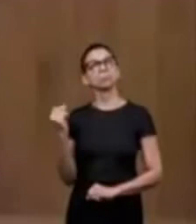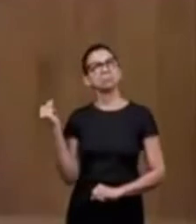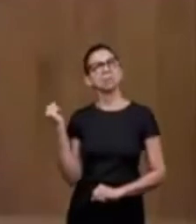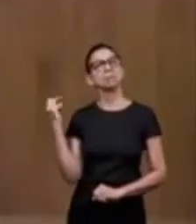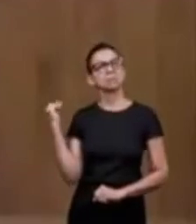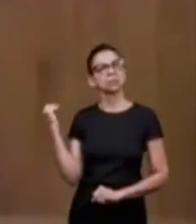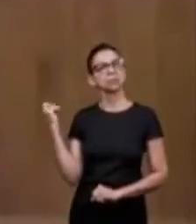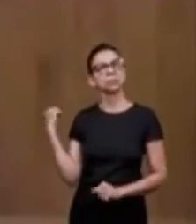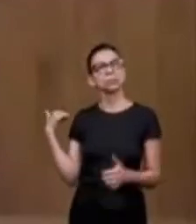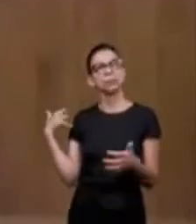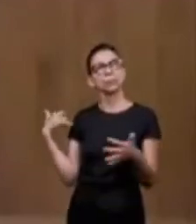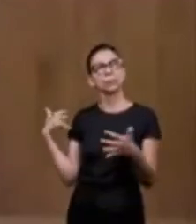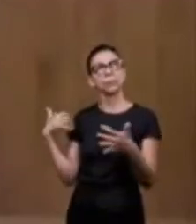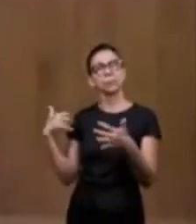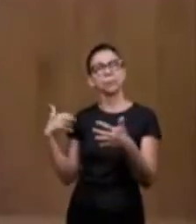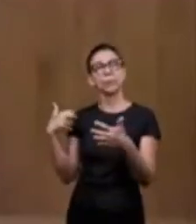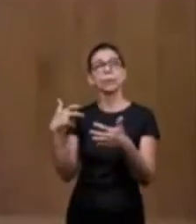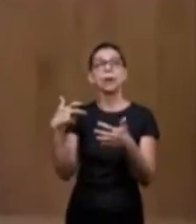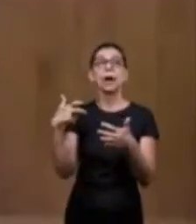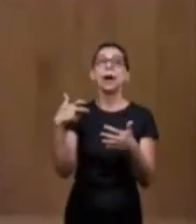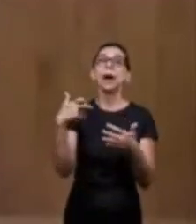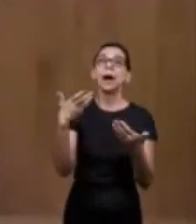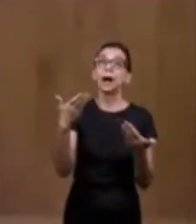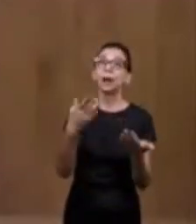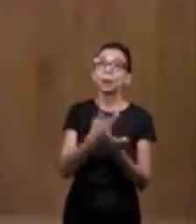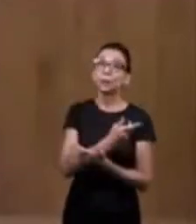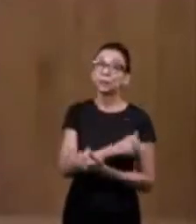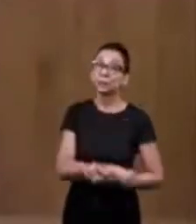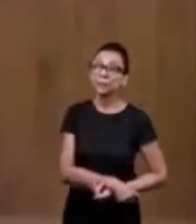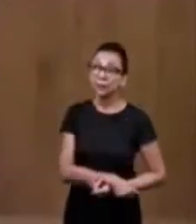as a few days went by it was the day of the wedding